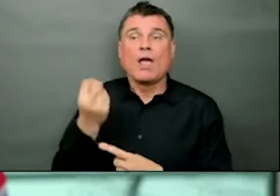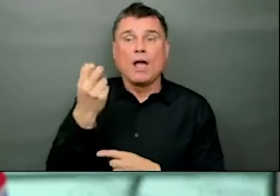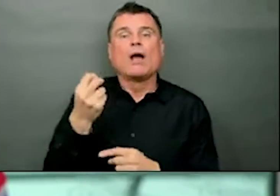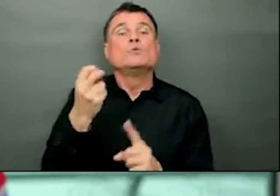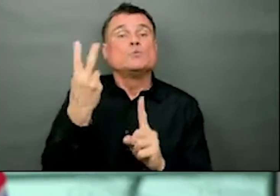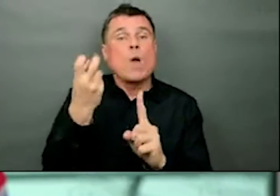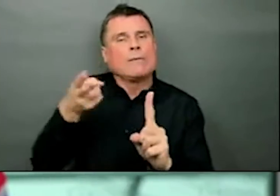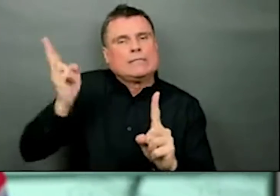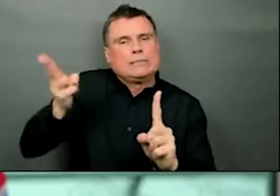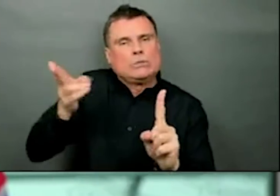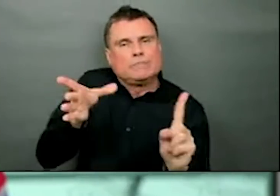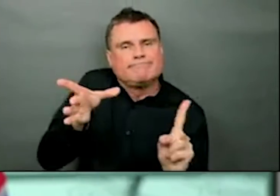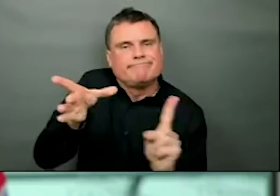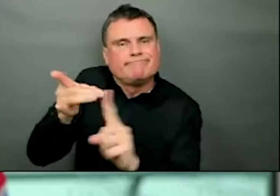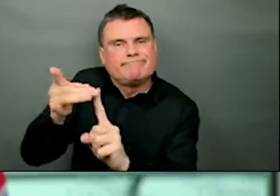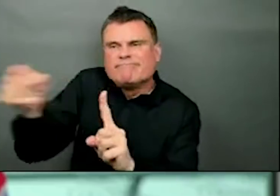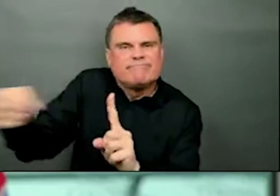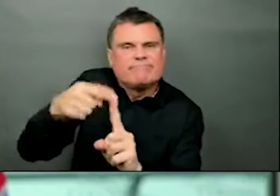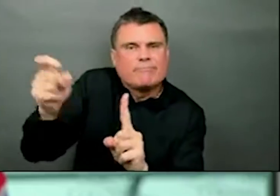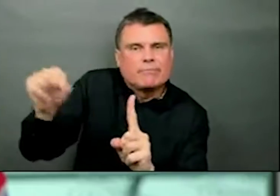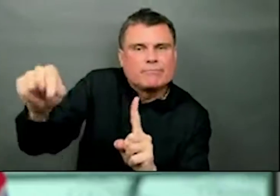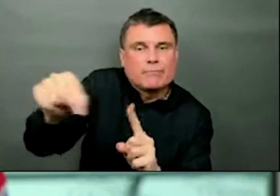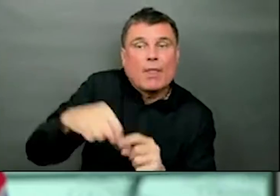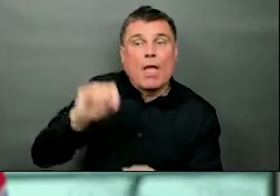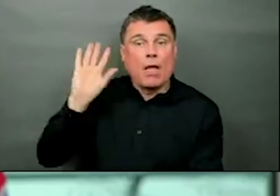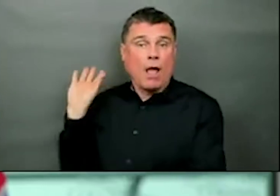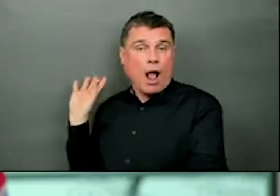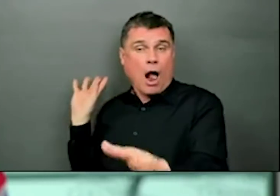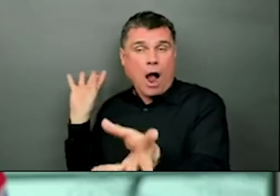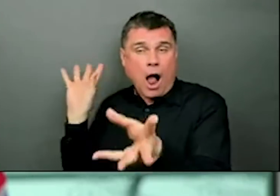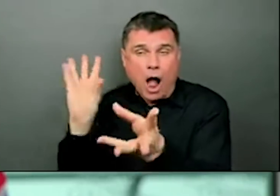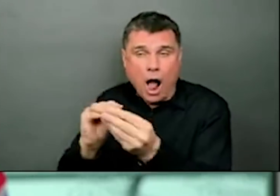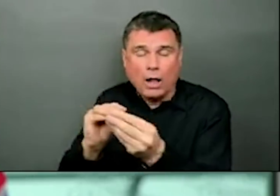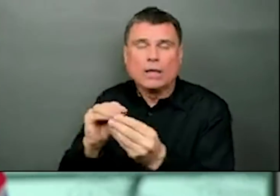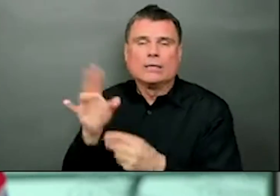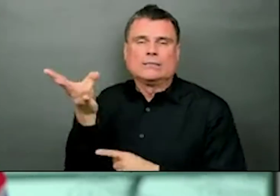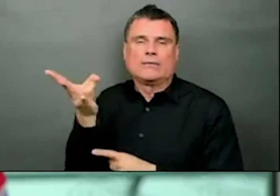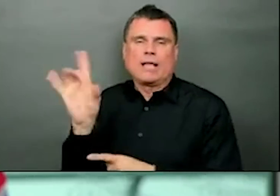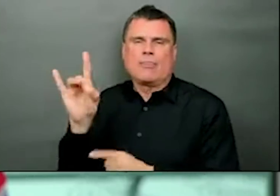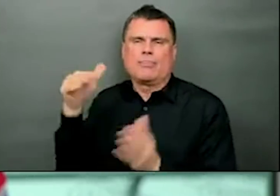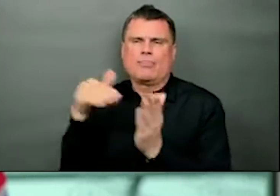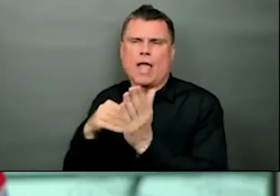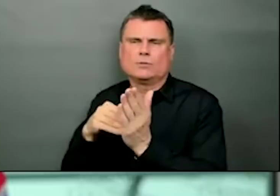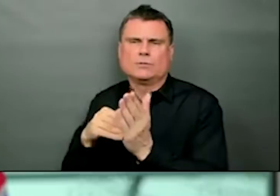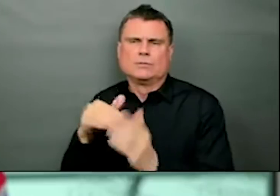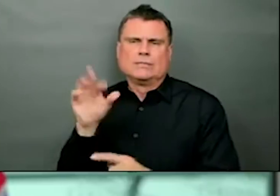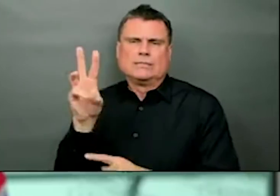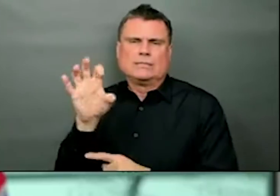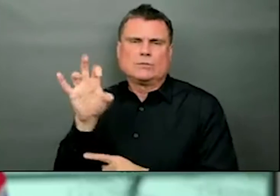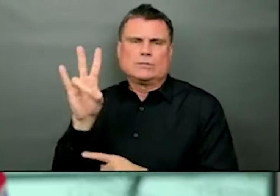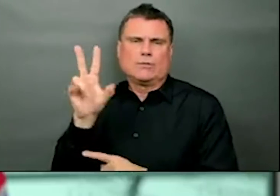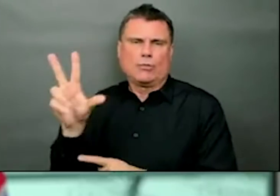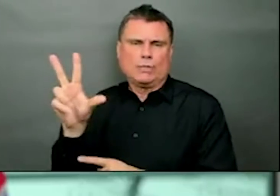epidemiologically linked cases, bringing our total number of people diagnosed with COVID-19 to 78